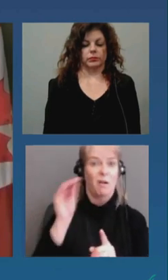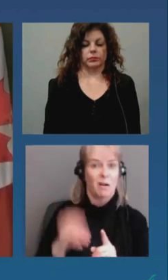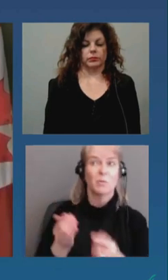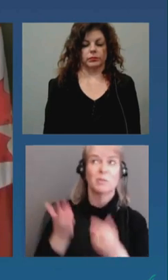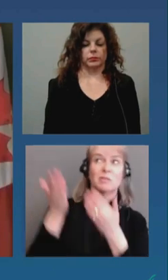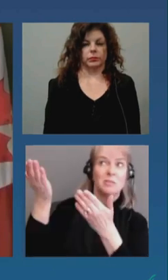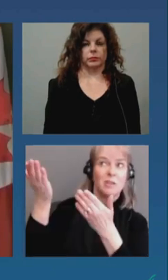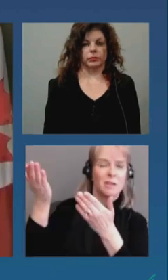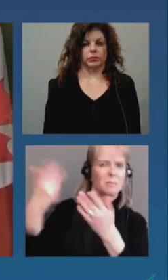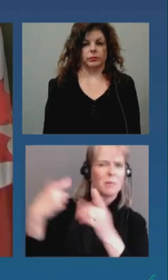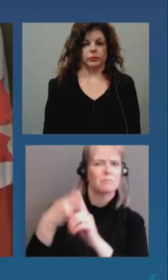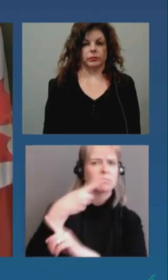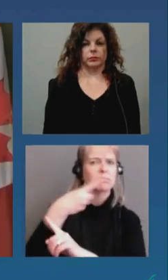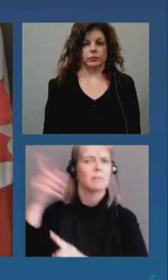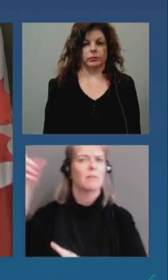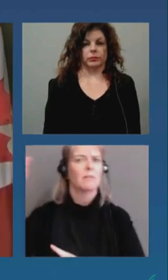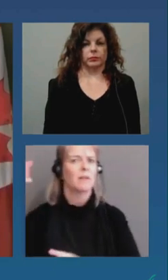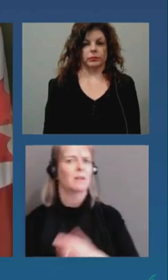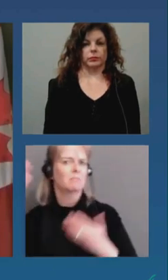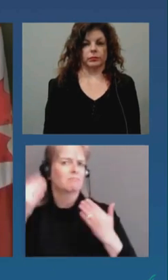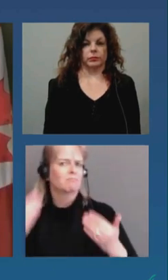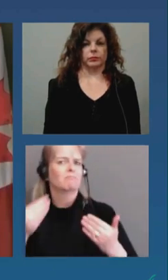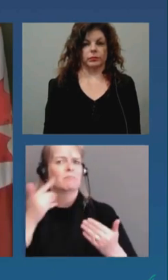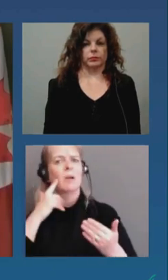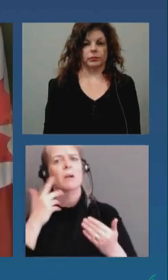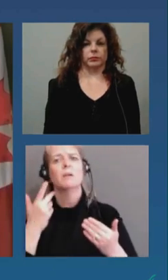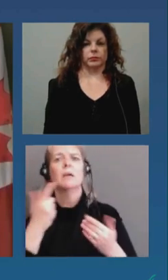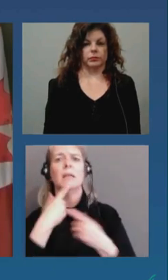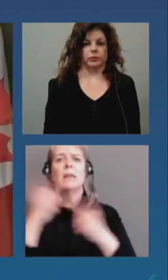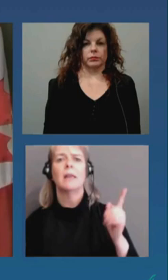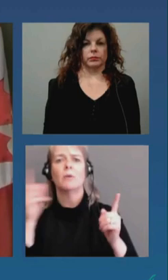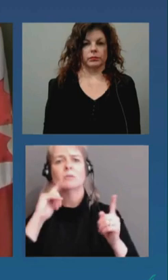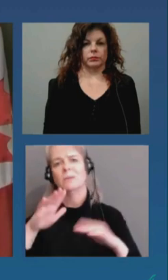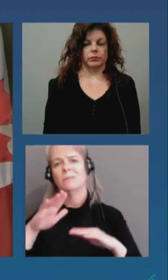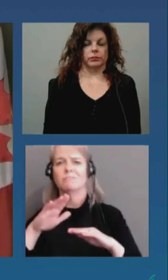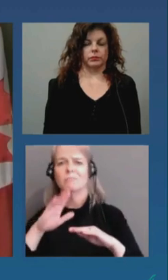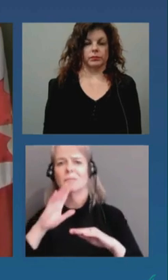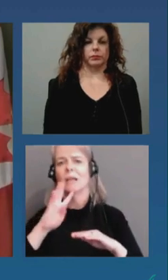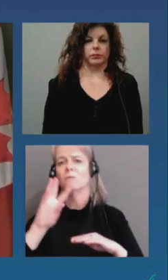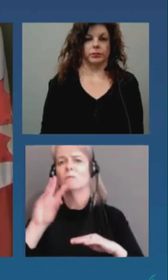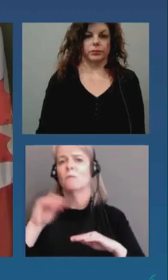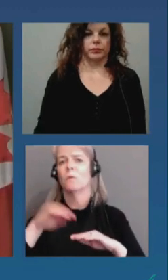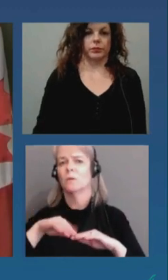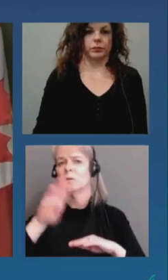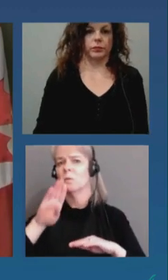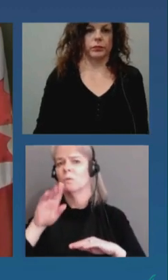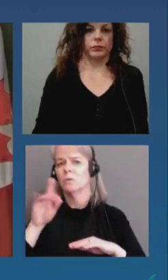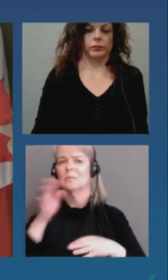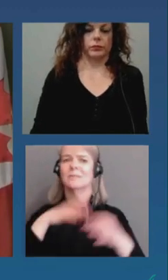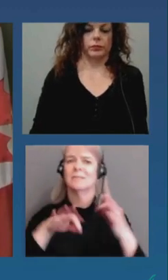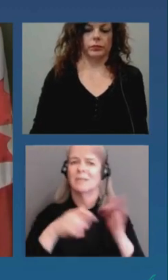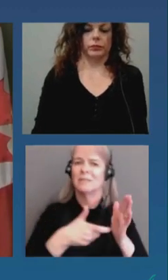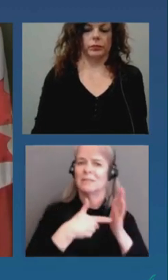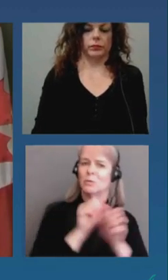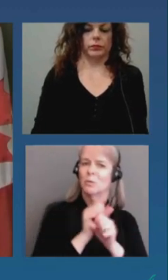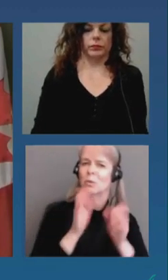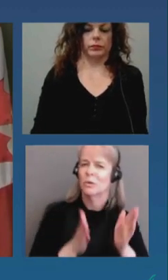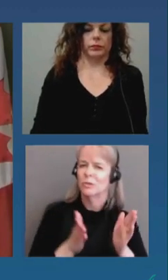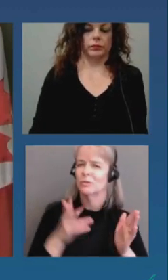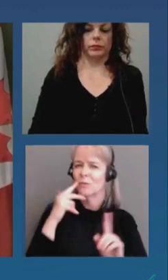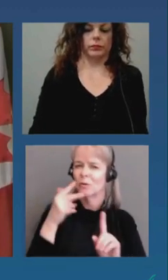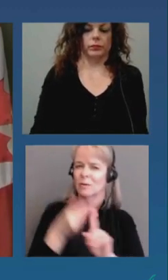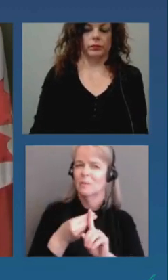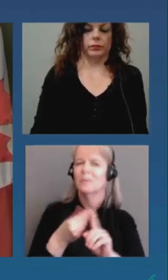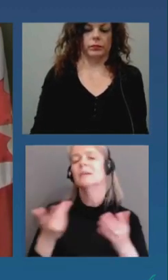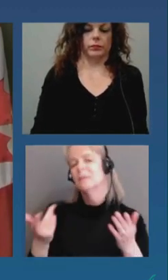decisions with limited um vaccine for the province of ontario and we're trying to target uh areas of of greatest need